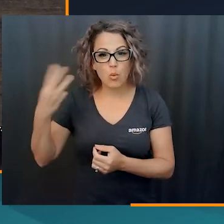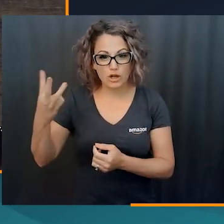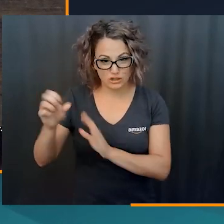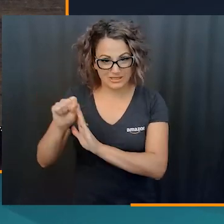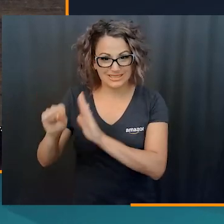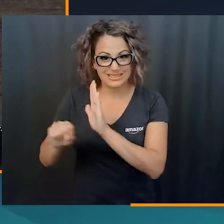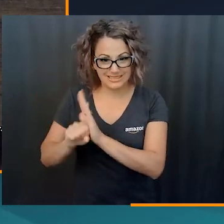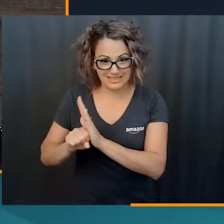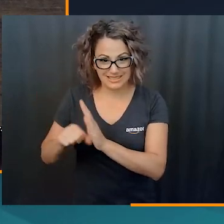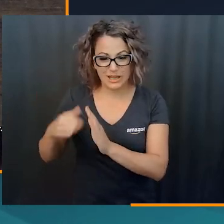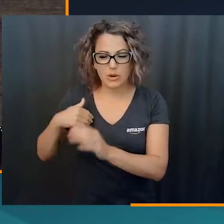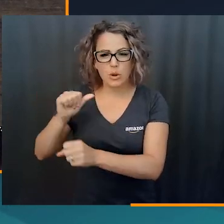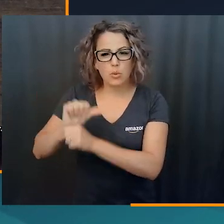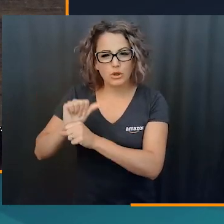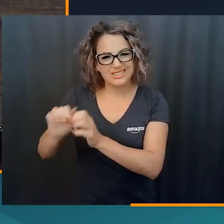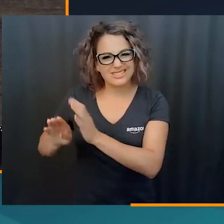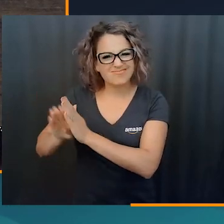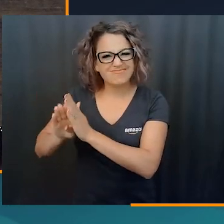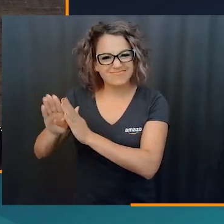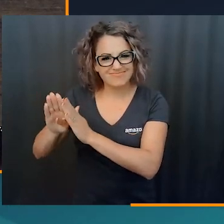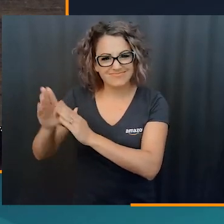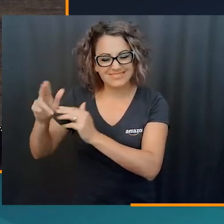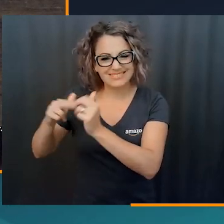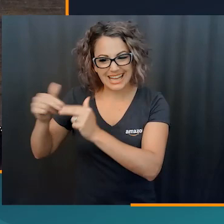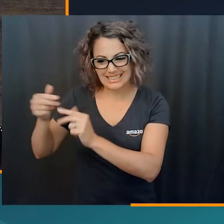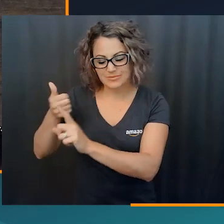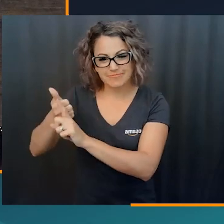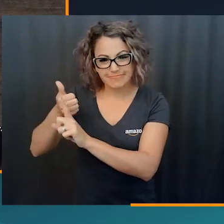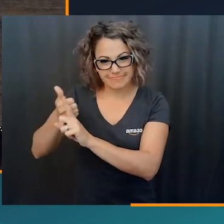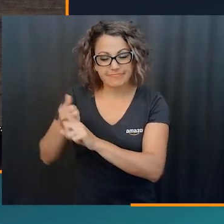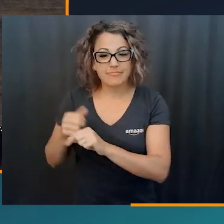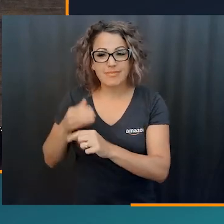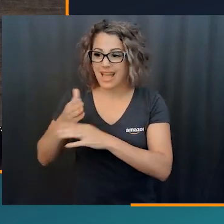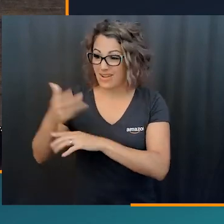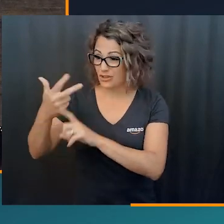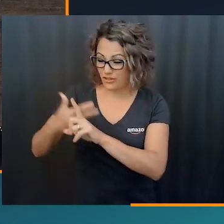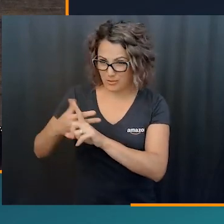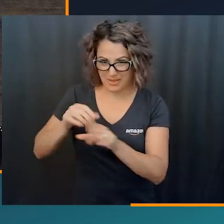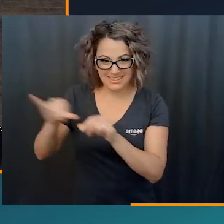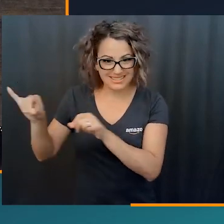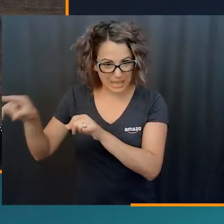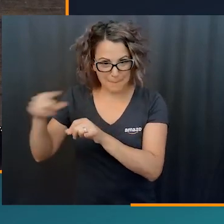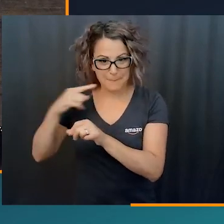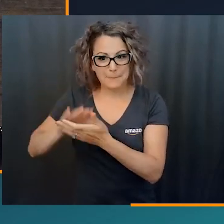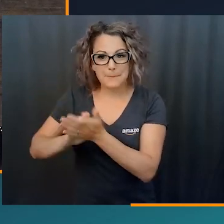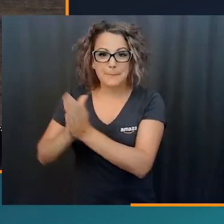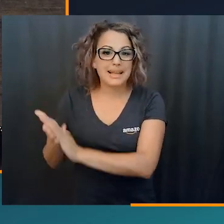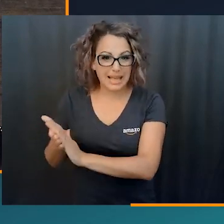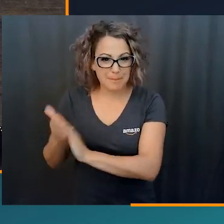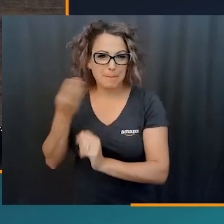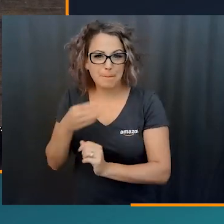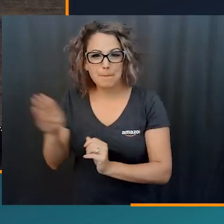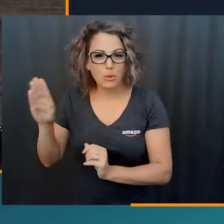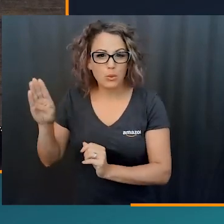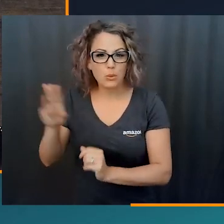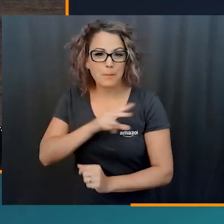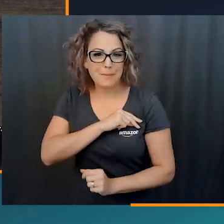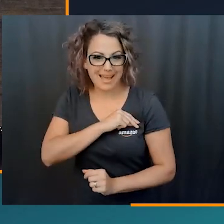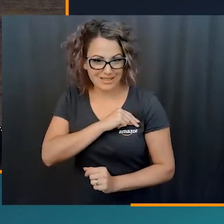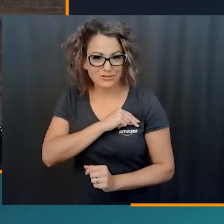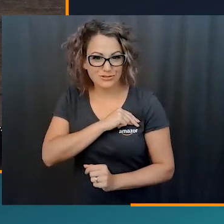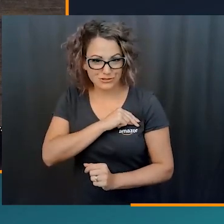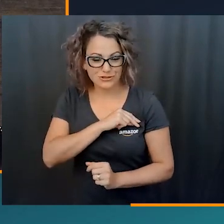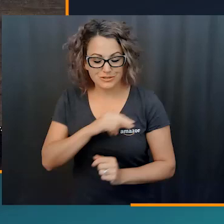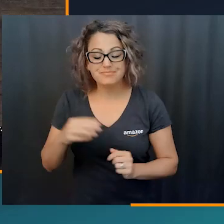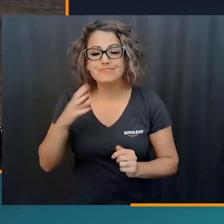Sumner, Washington. We worked in our research and development site. After about three months, same as Lydia, I got